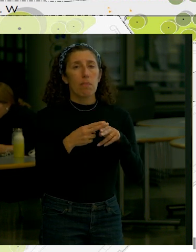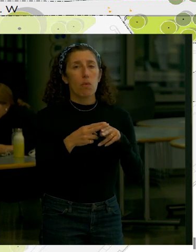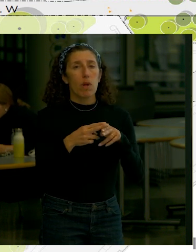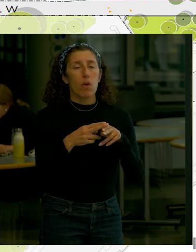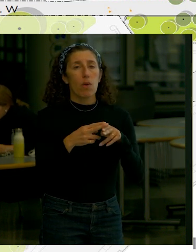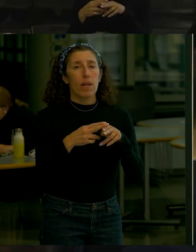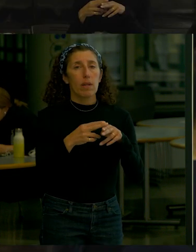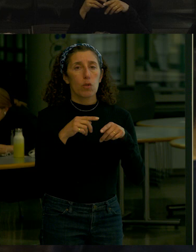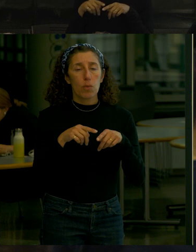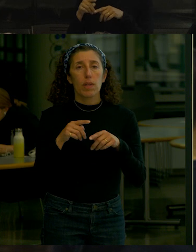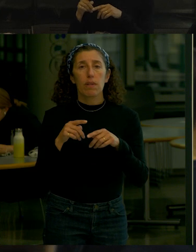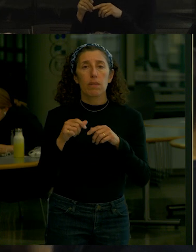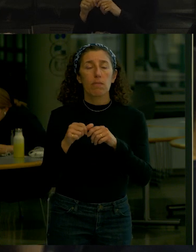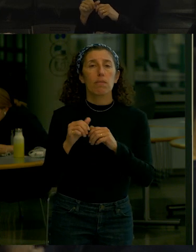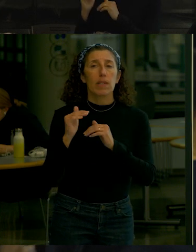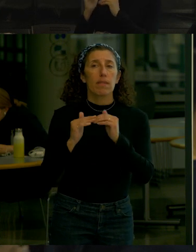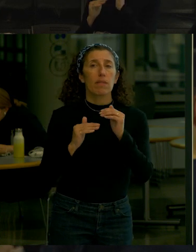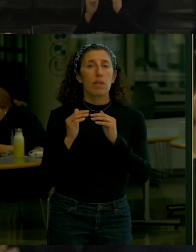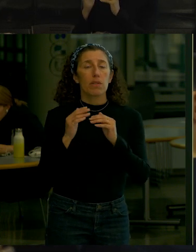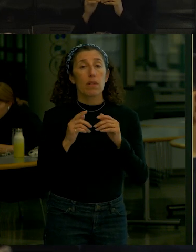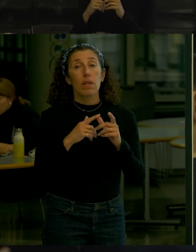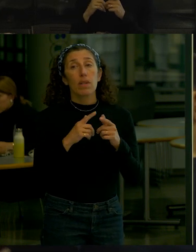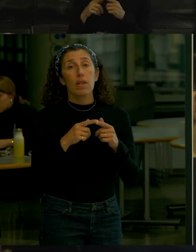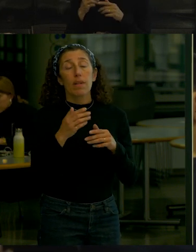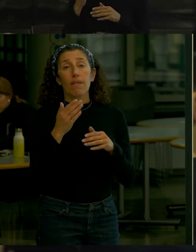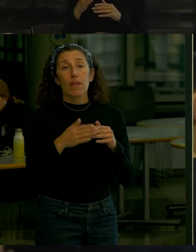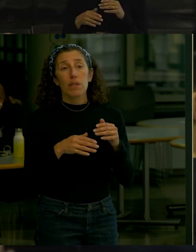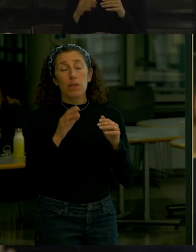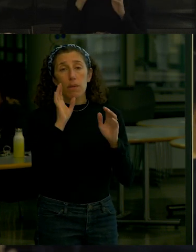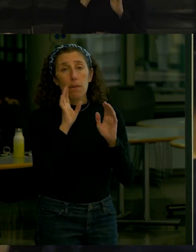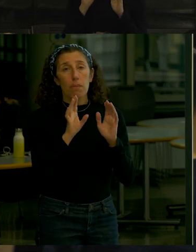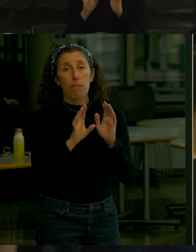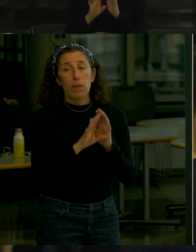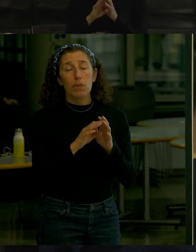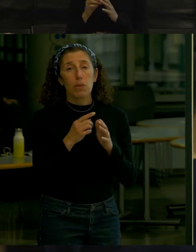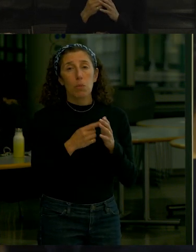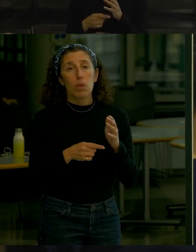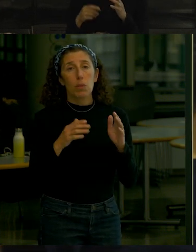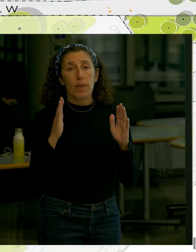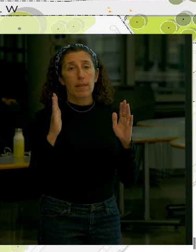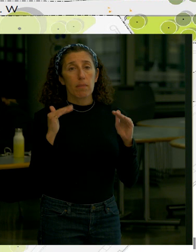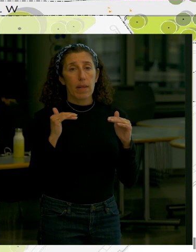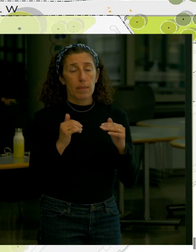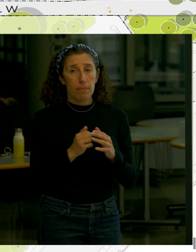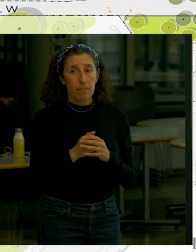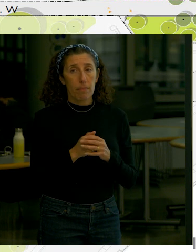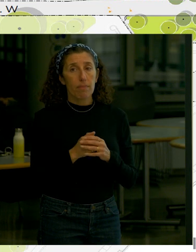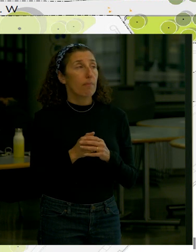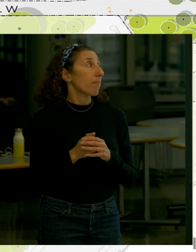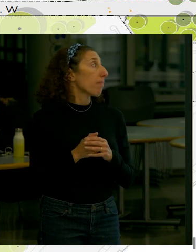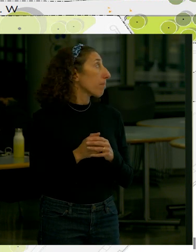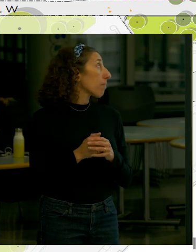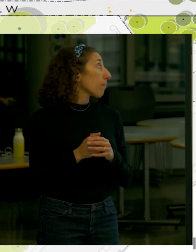construction but the finished product per se the physical built structure is going to be